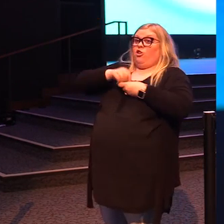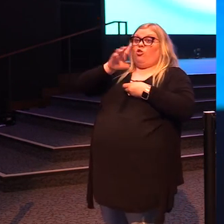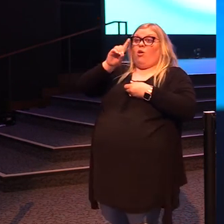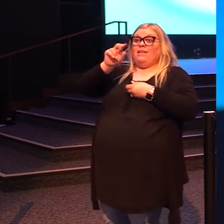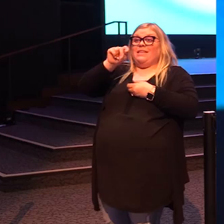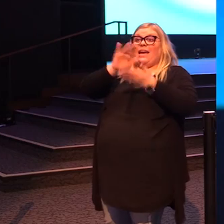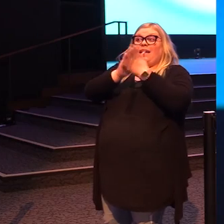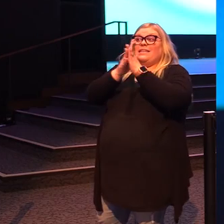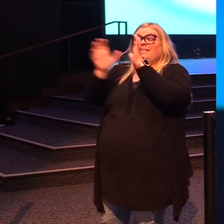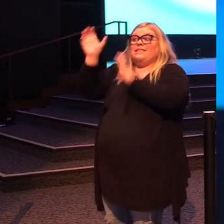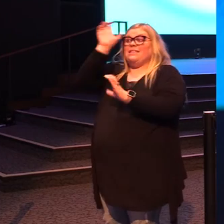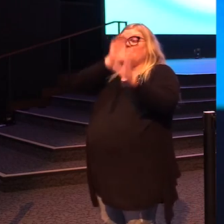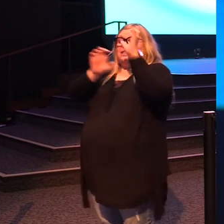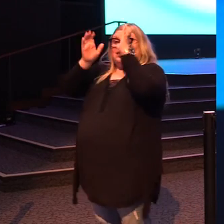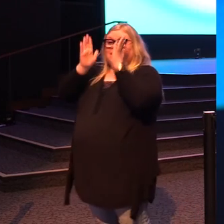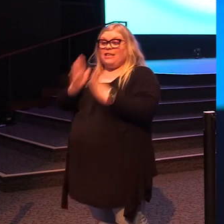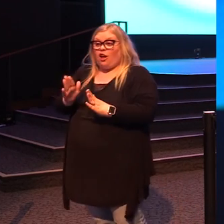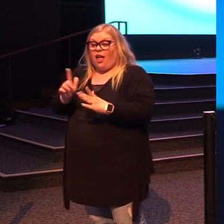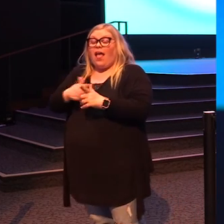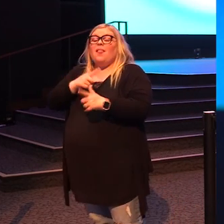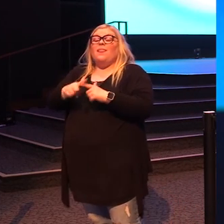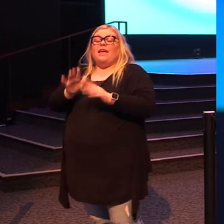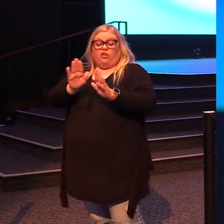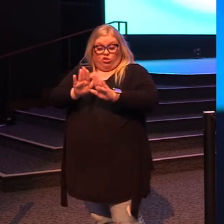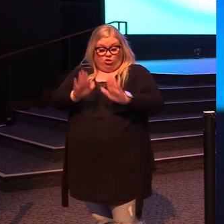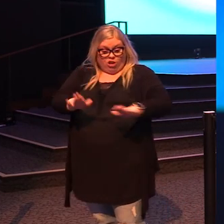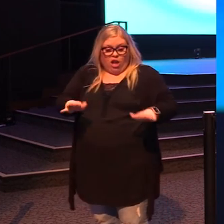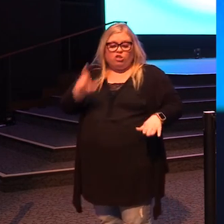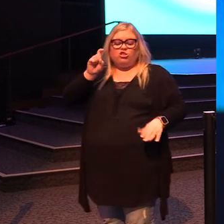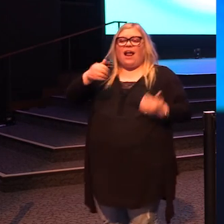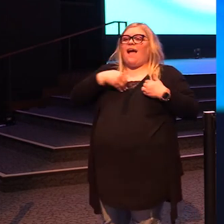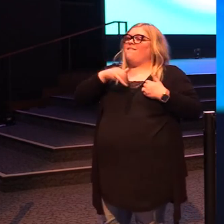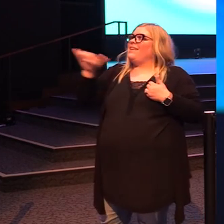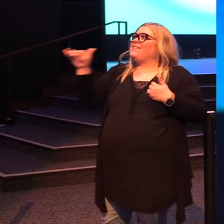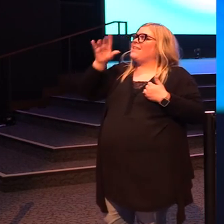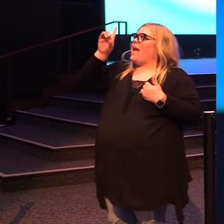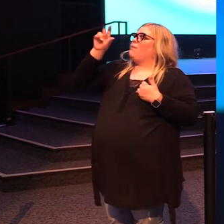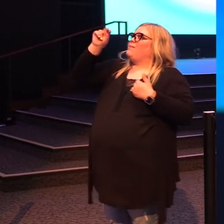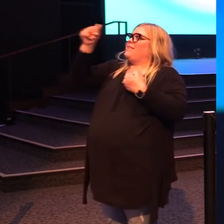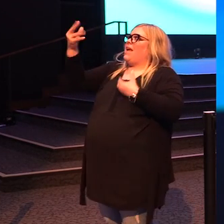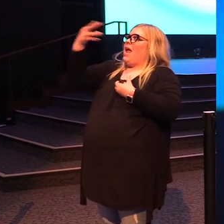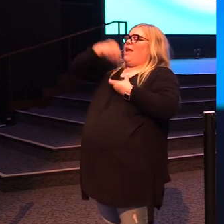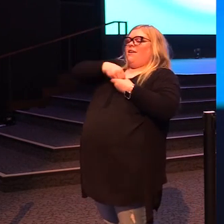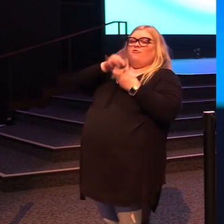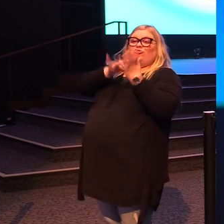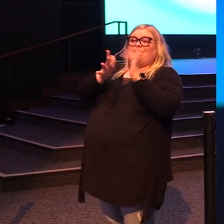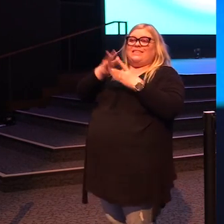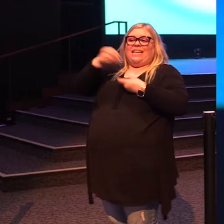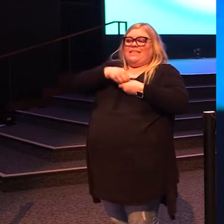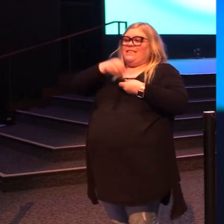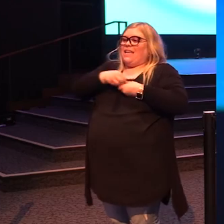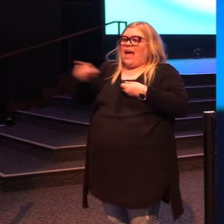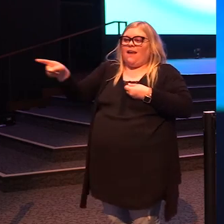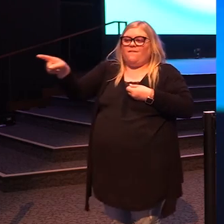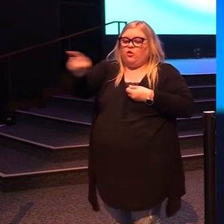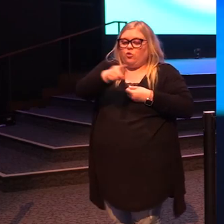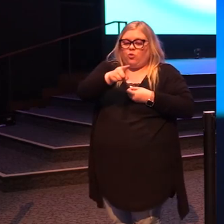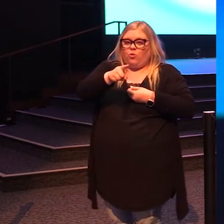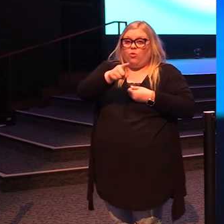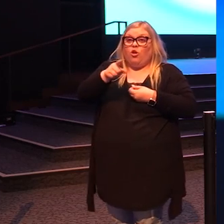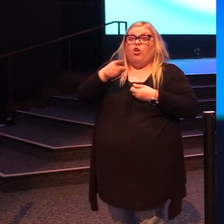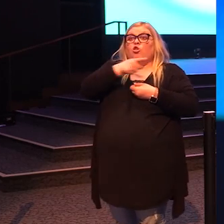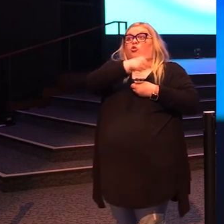then surely as his child, you should have the same DNA on the inside of you. That the one that